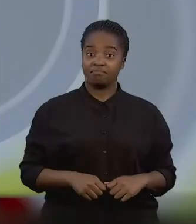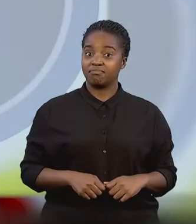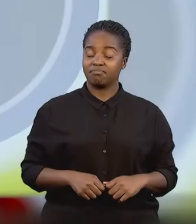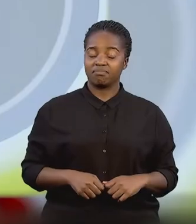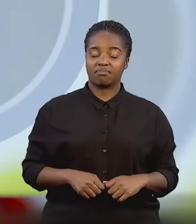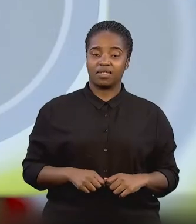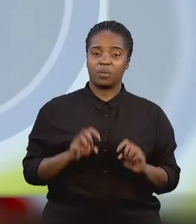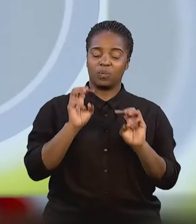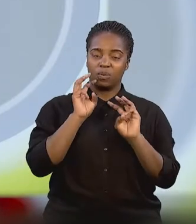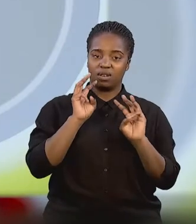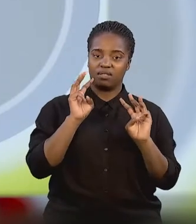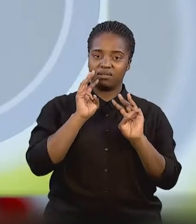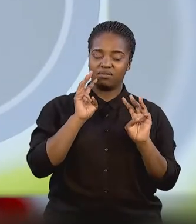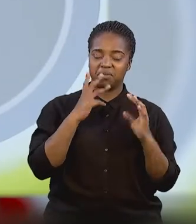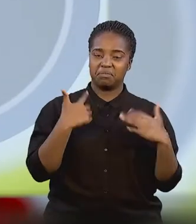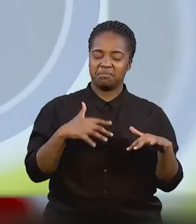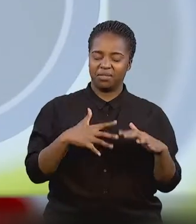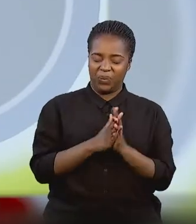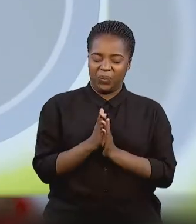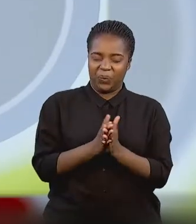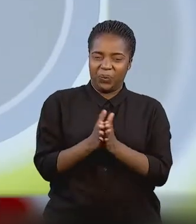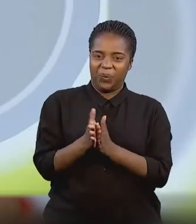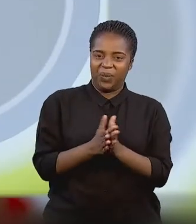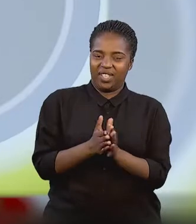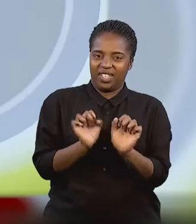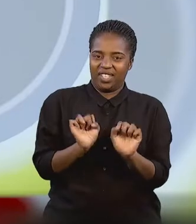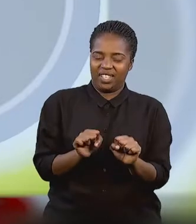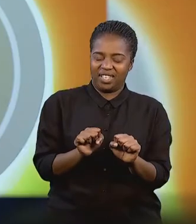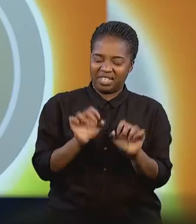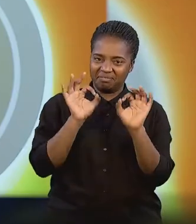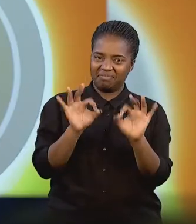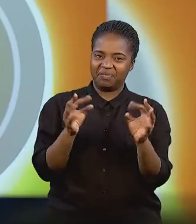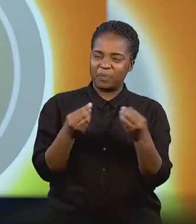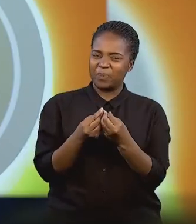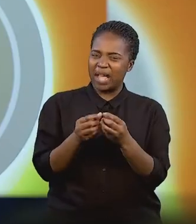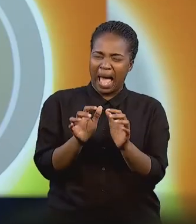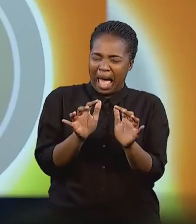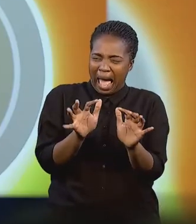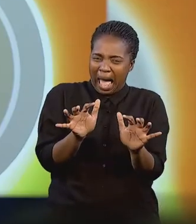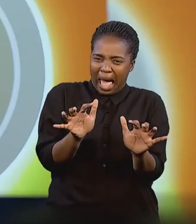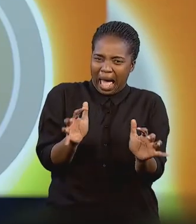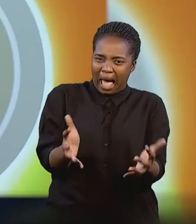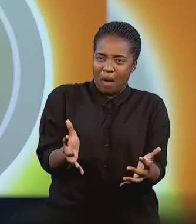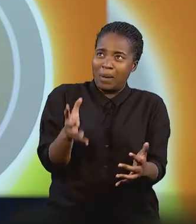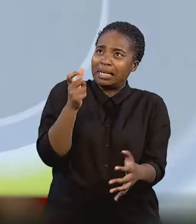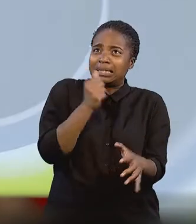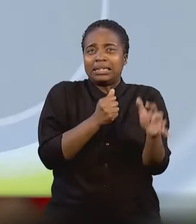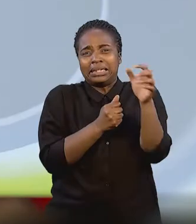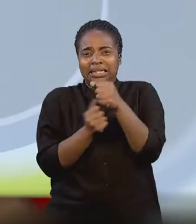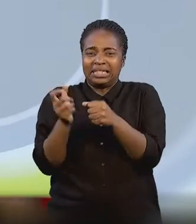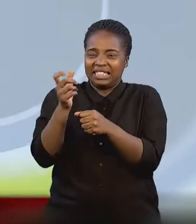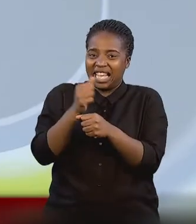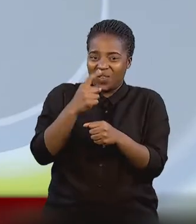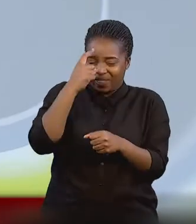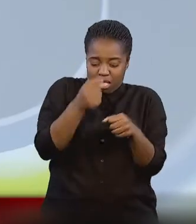That was some inspiration. Now stuff, like proper stuff. How do you even lift yourself that